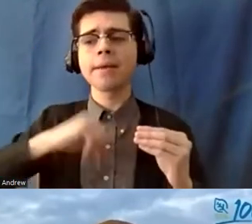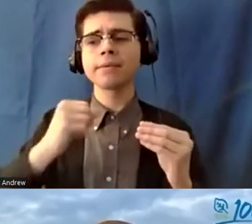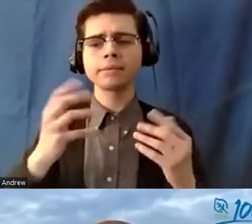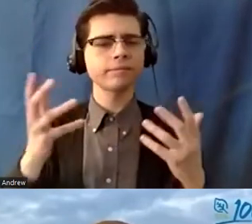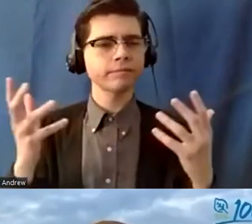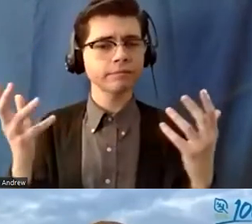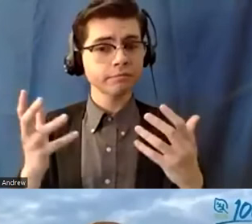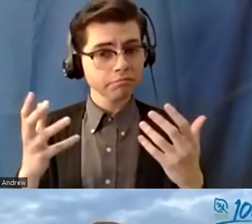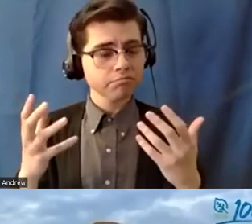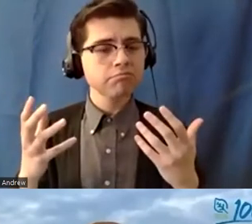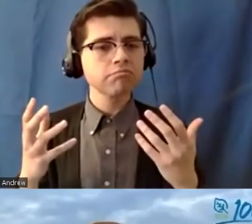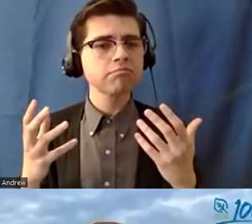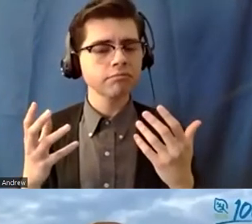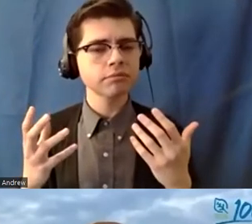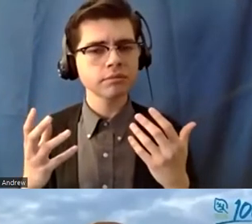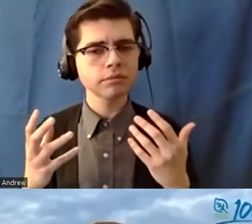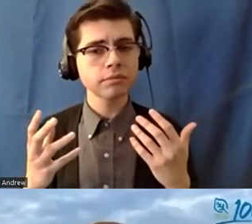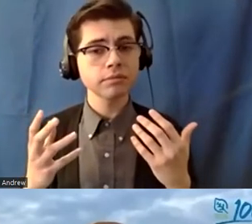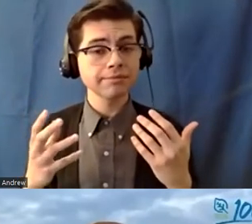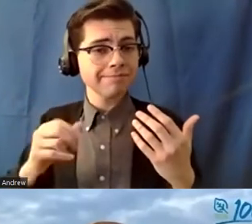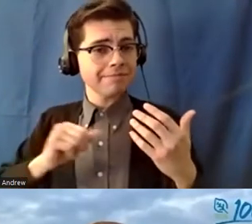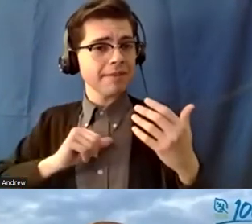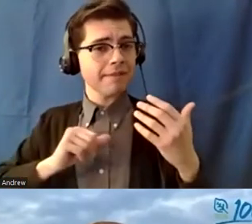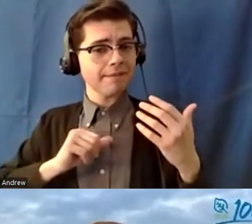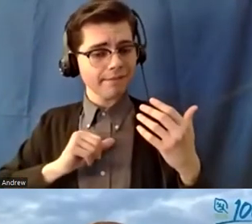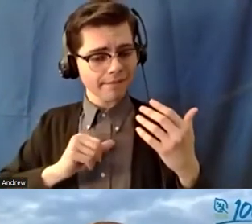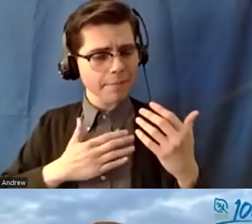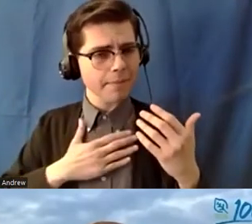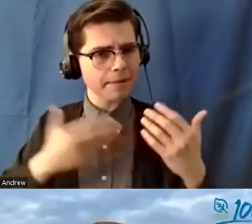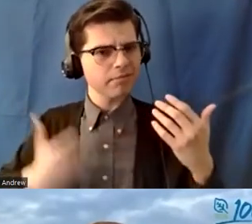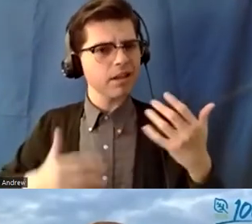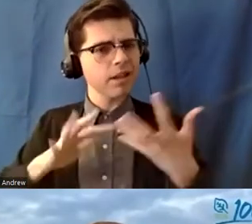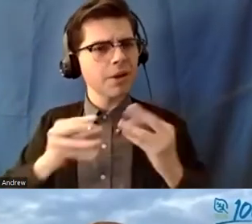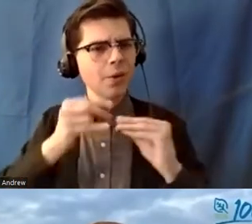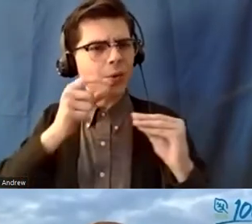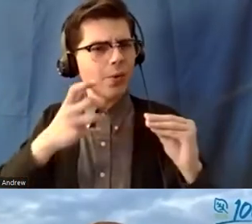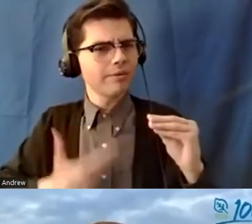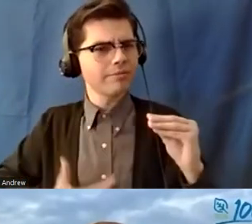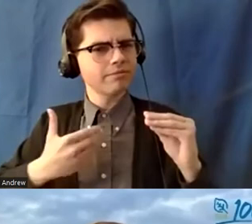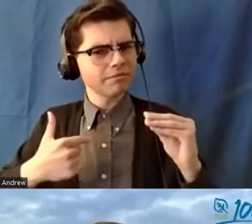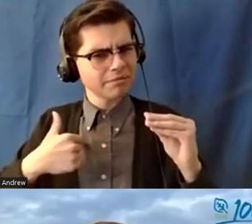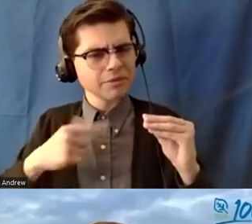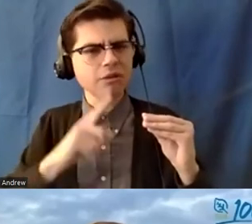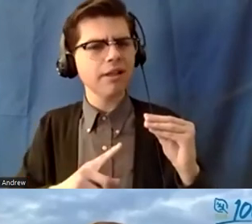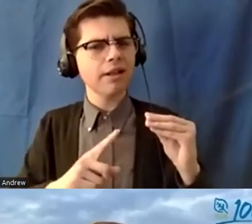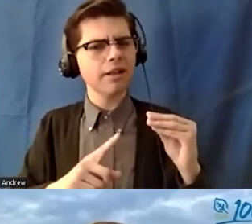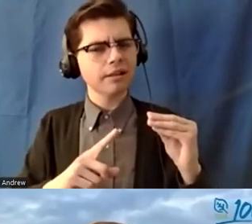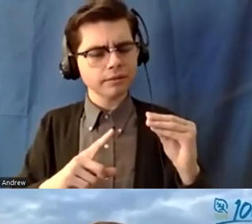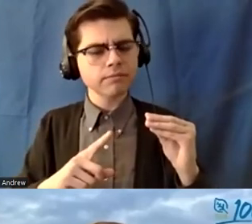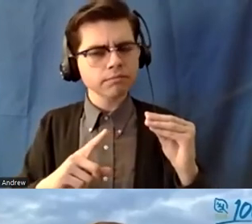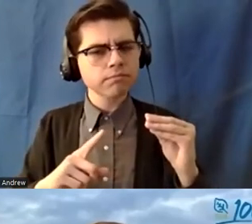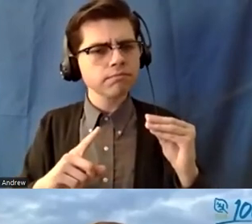breakthroughs um as a person myself um where i would get recognized